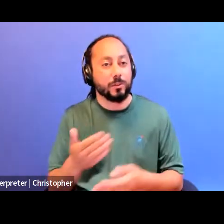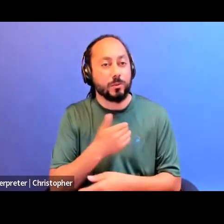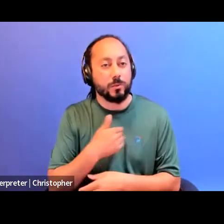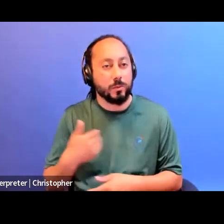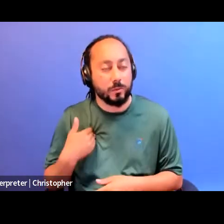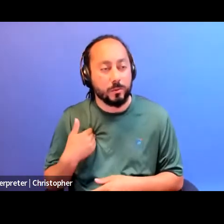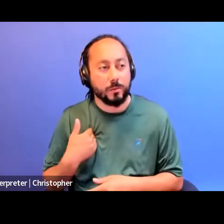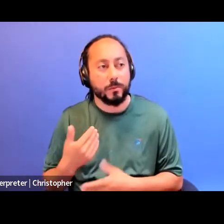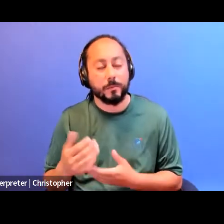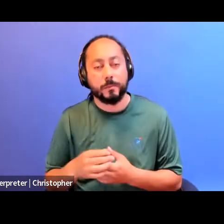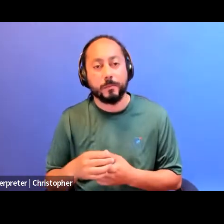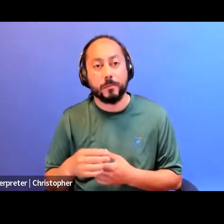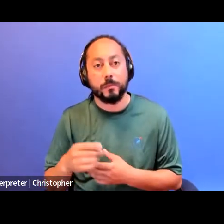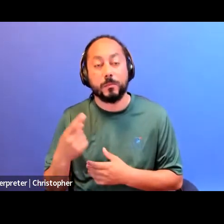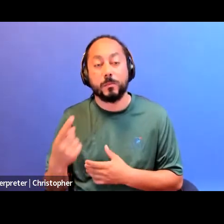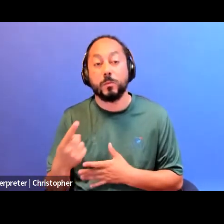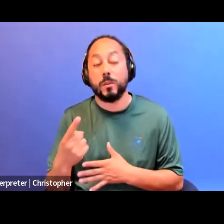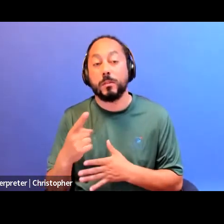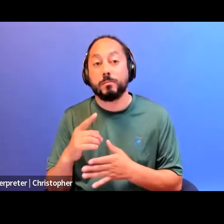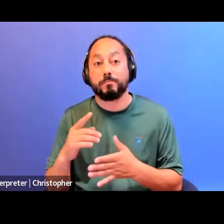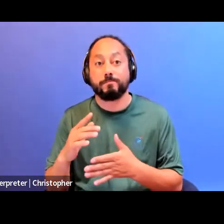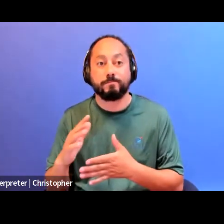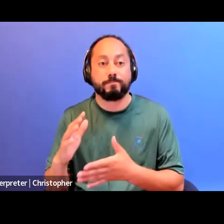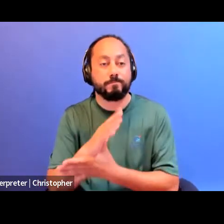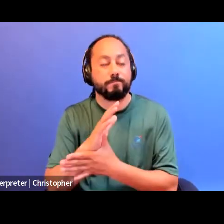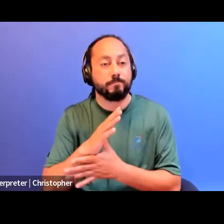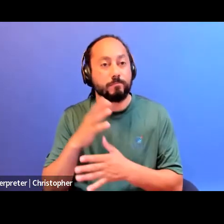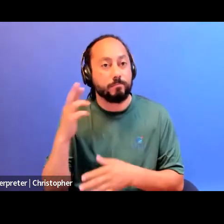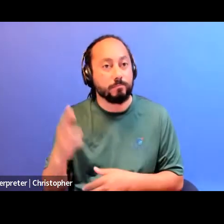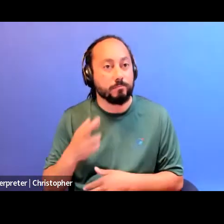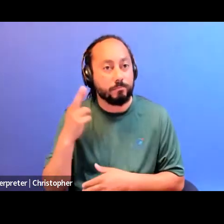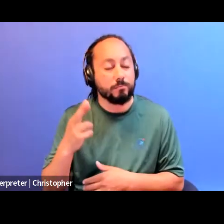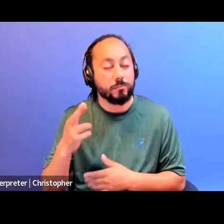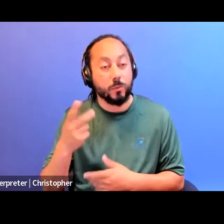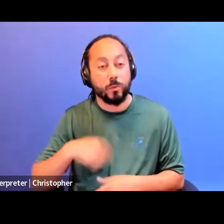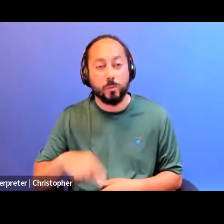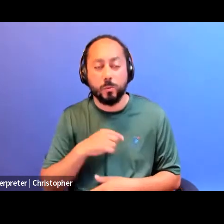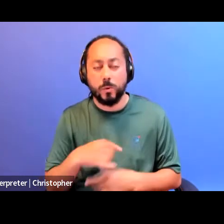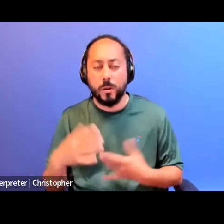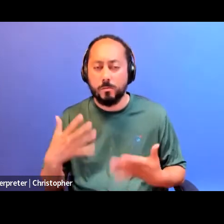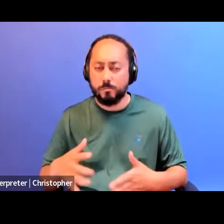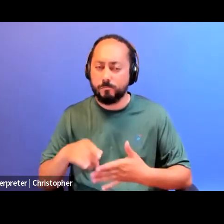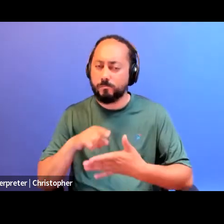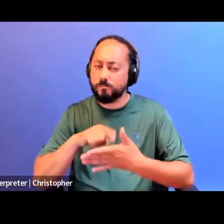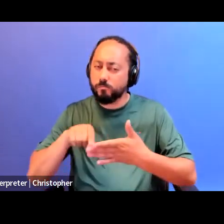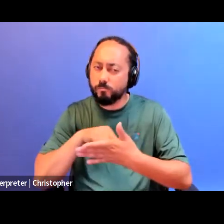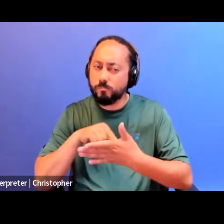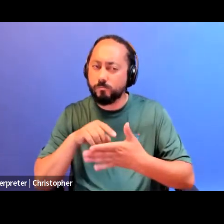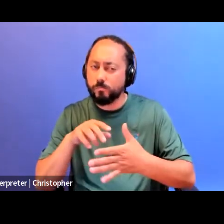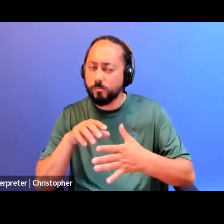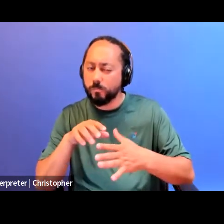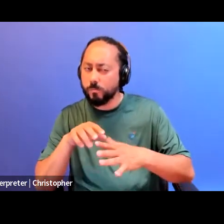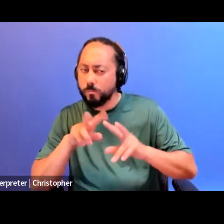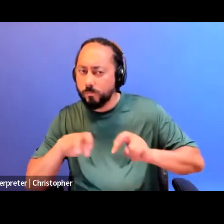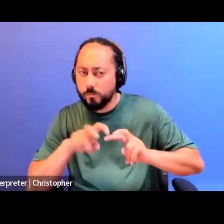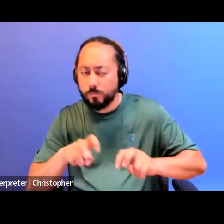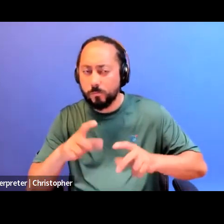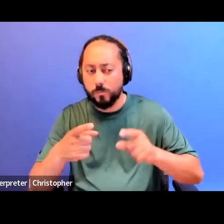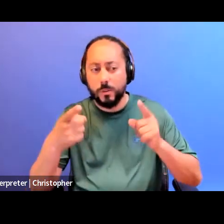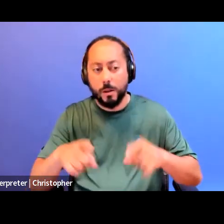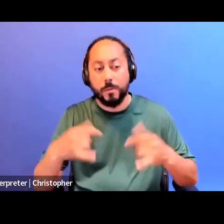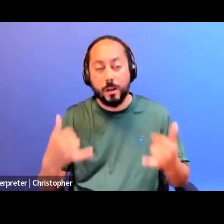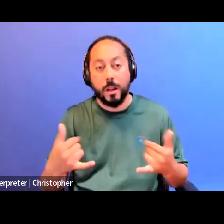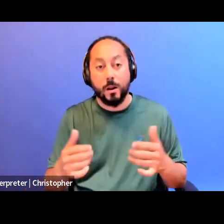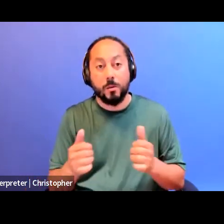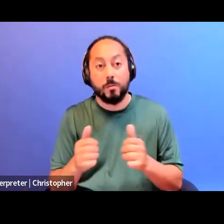One of the major reasons that we have been very critical and hypercritical of what's happening right now around